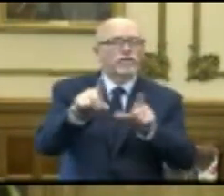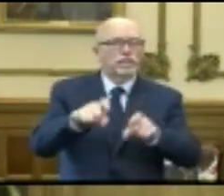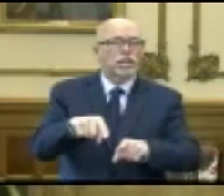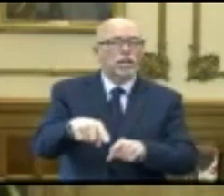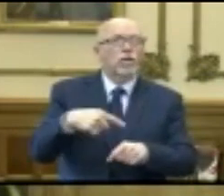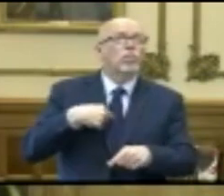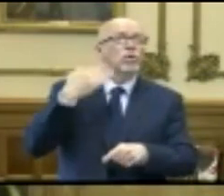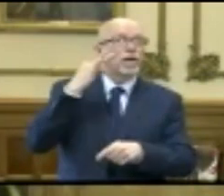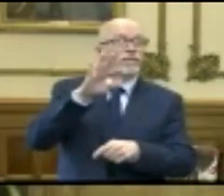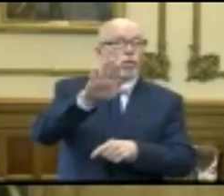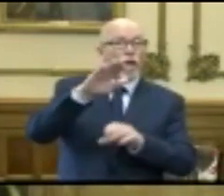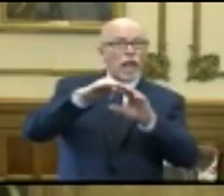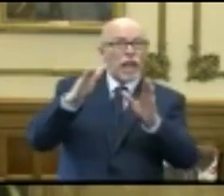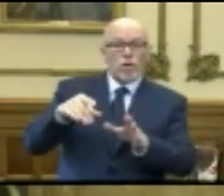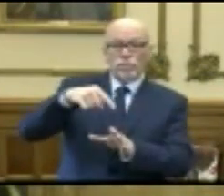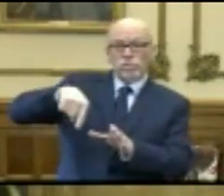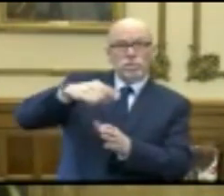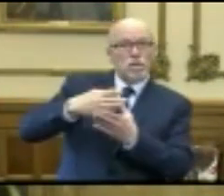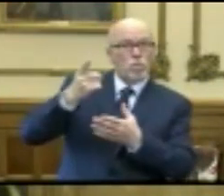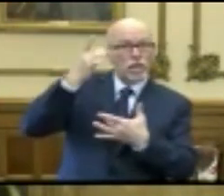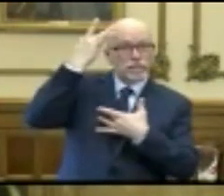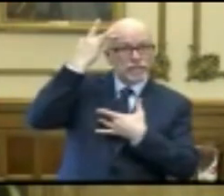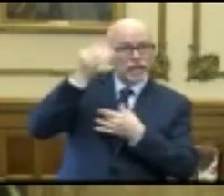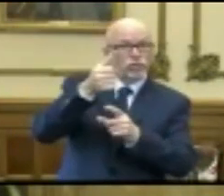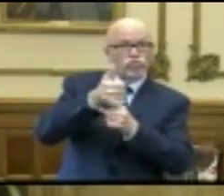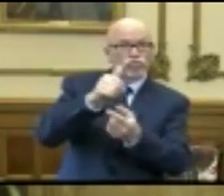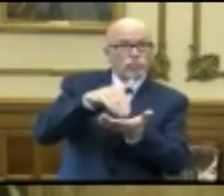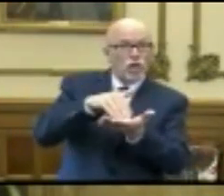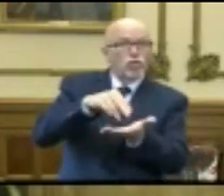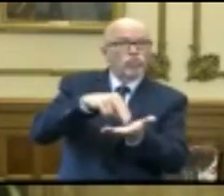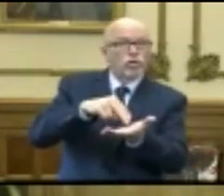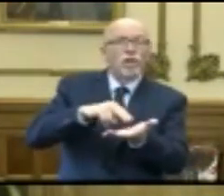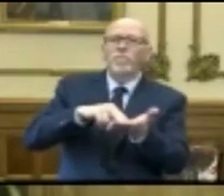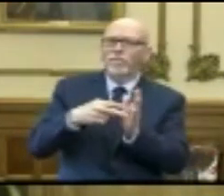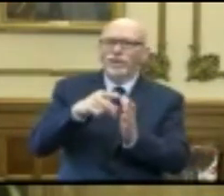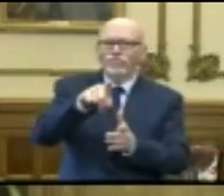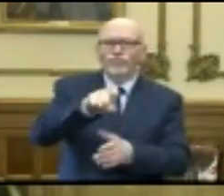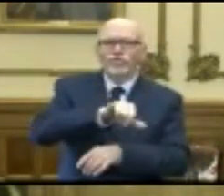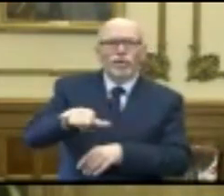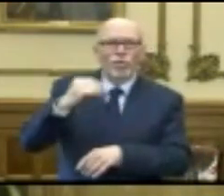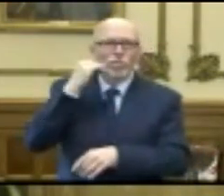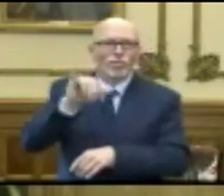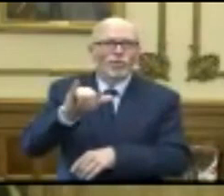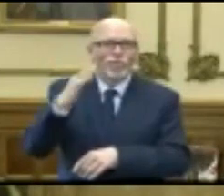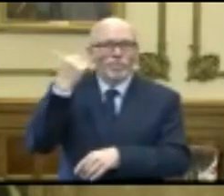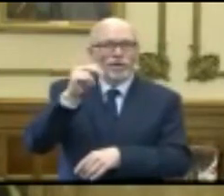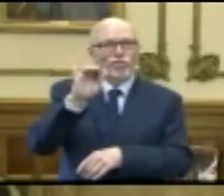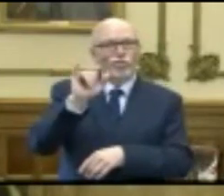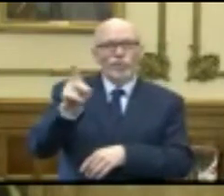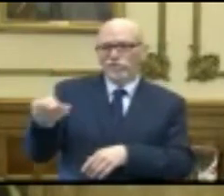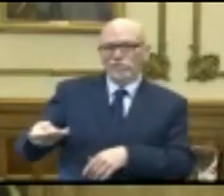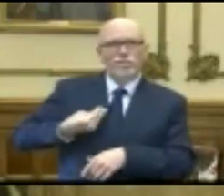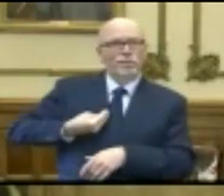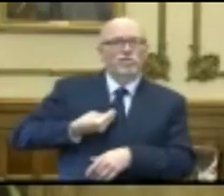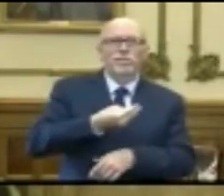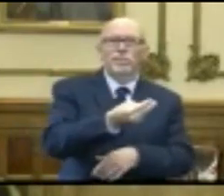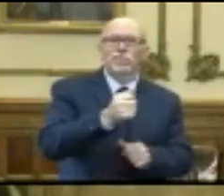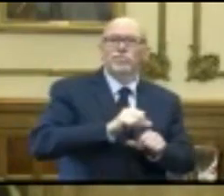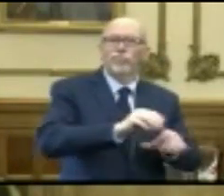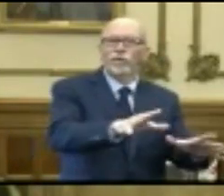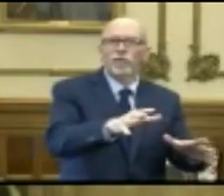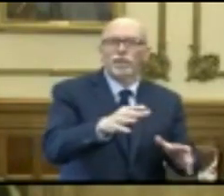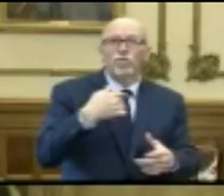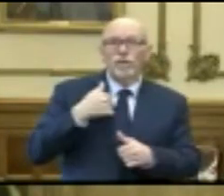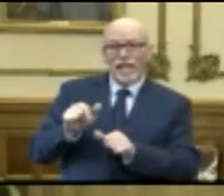someone in your household is sick and you're a nurse or a physician, you really should probably stay home because of the risk of you showing up with a sickness. If we can